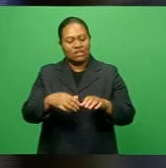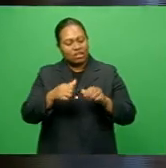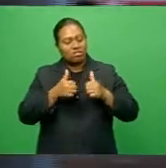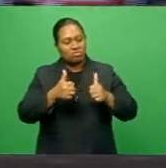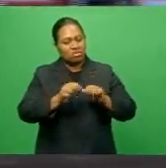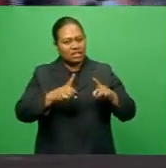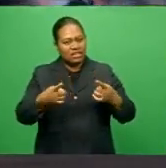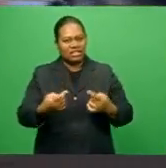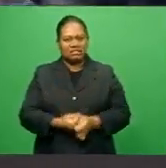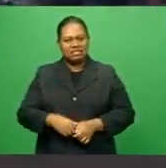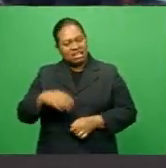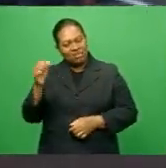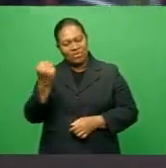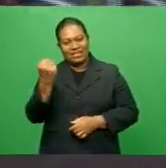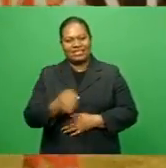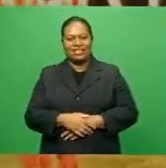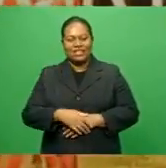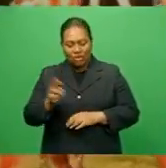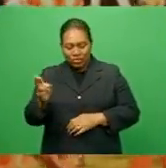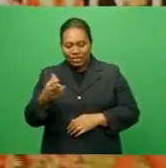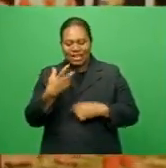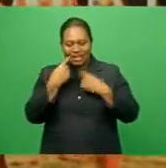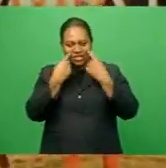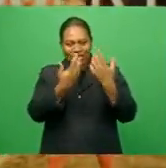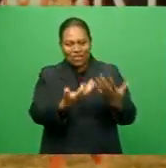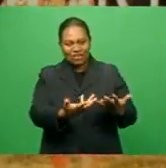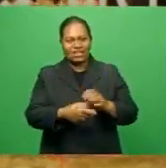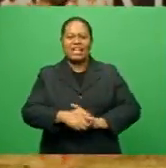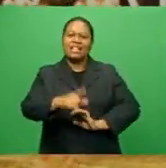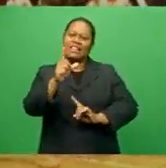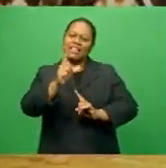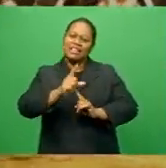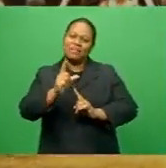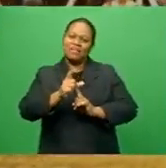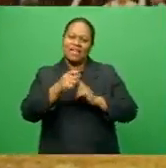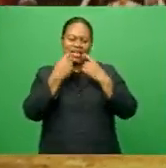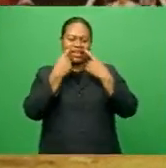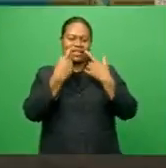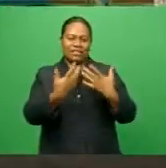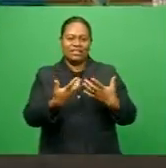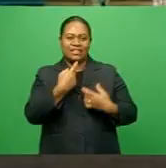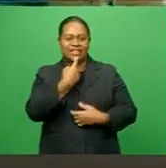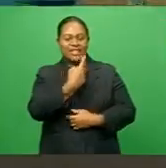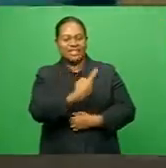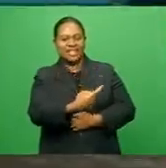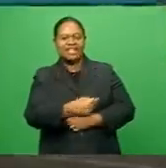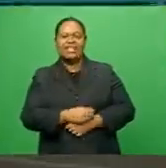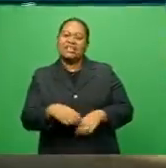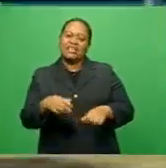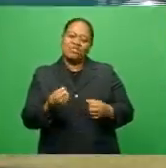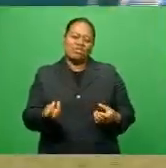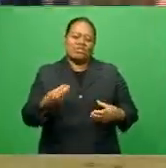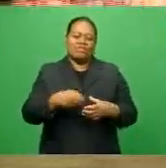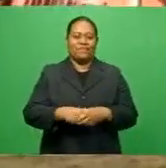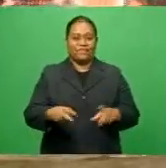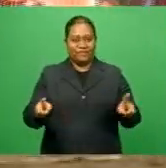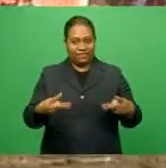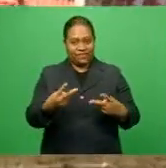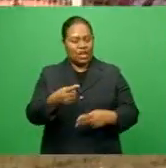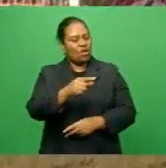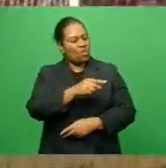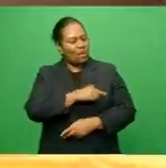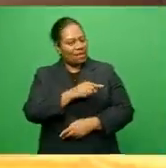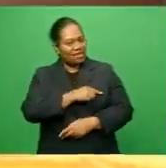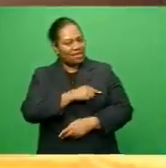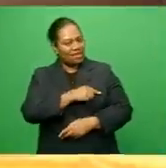was they managed it. And the result is there. Team captain Aquila Matei Suva says they've made the semifinal, but a quality side awaits